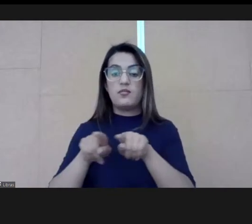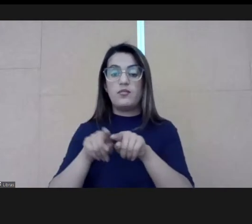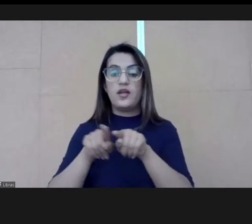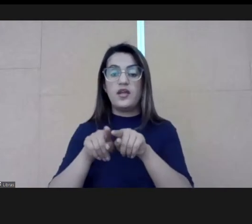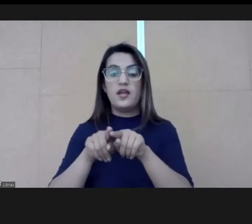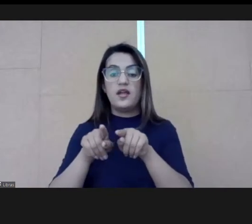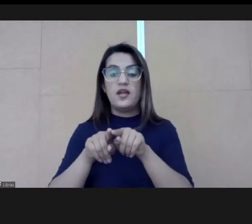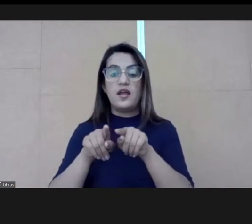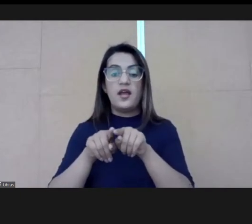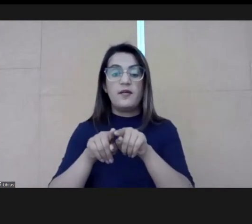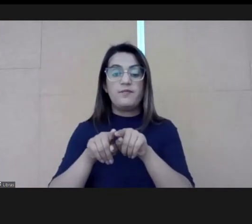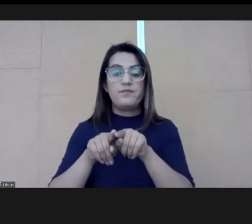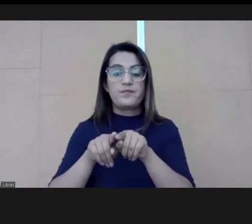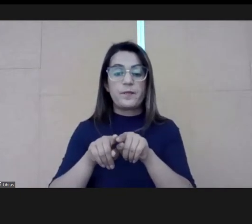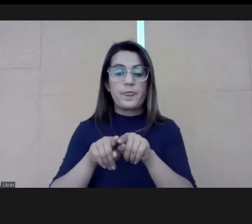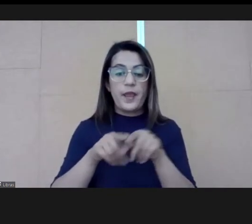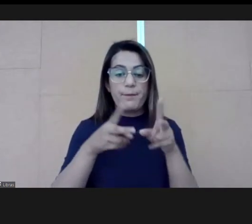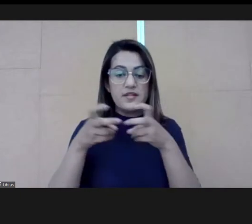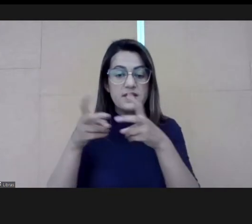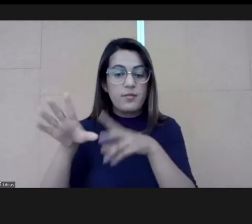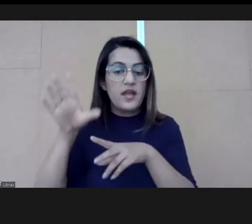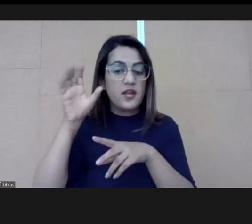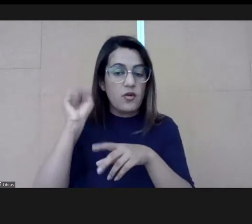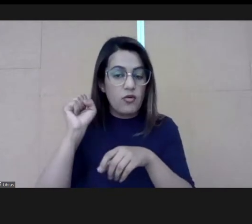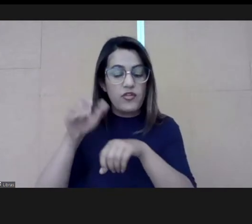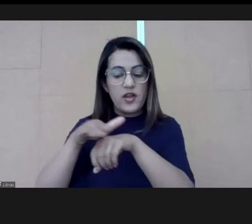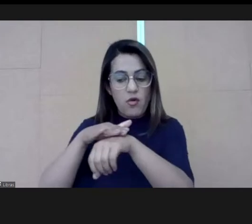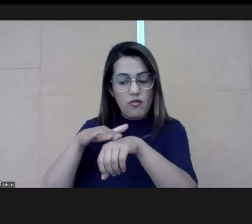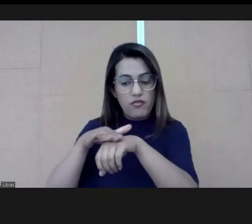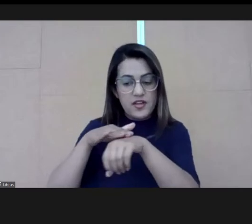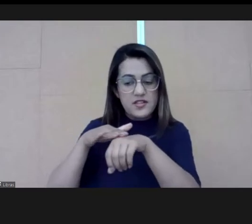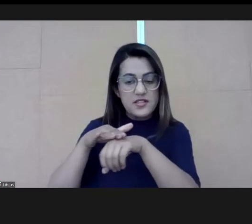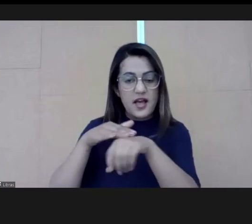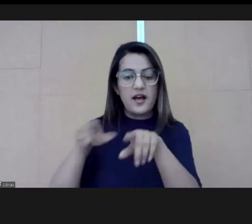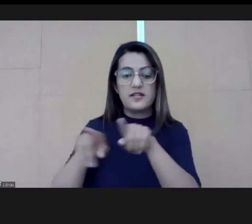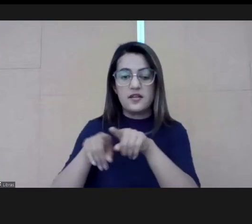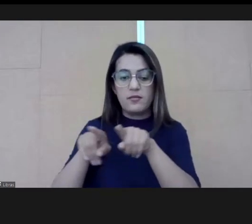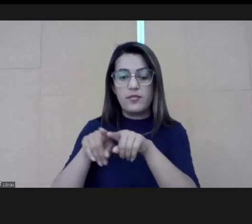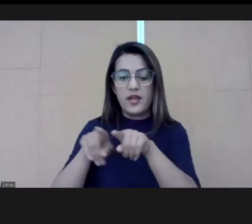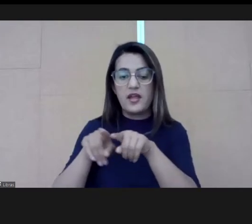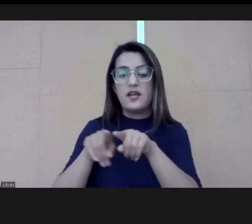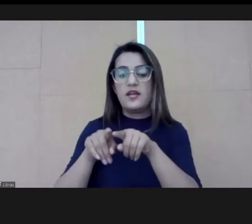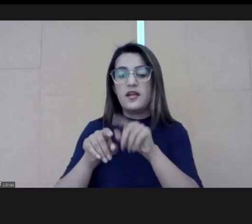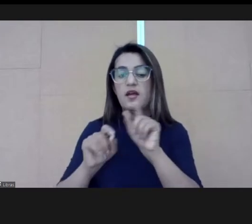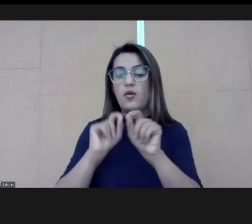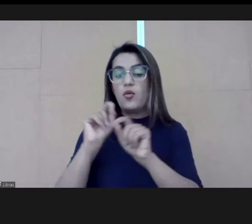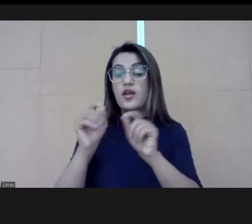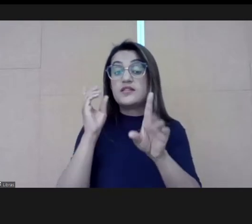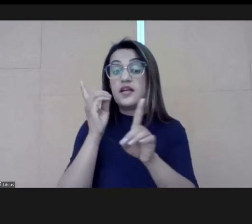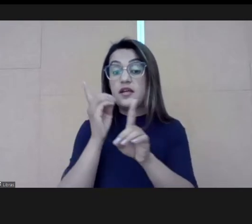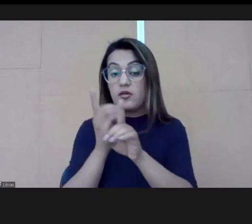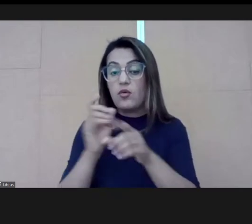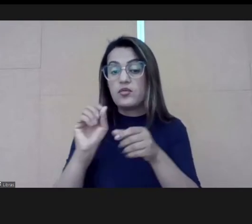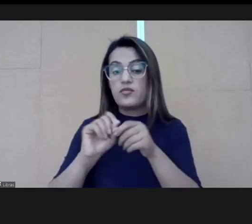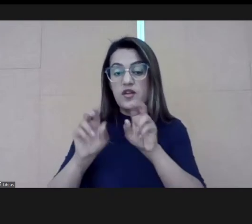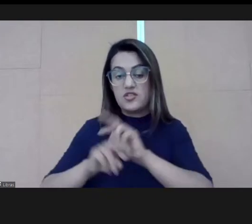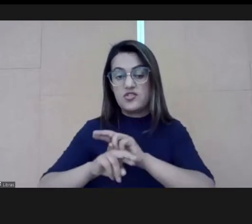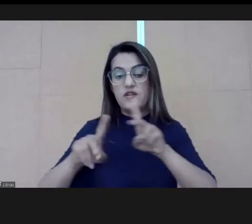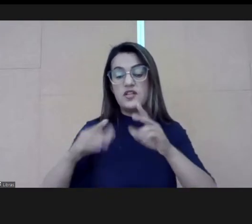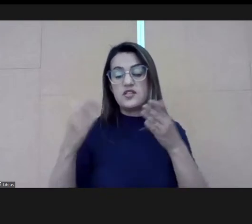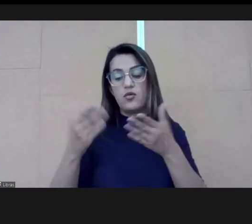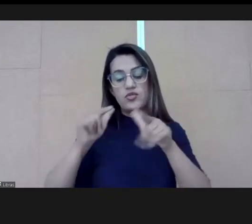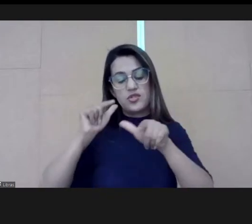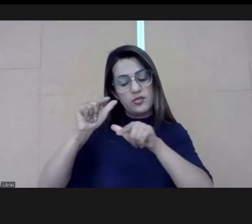to listen to their comments. They say this module has changed my life. This